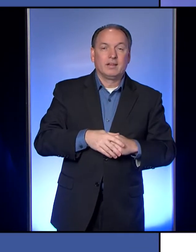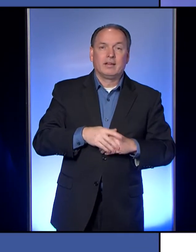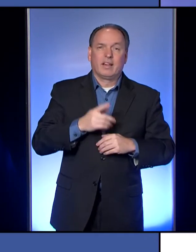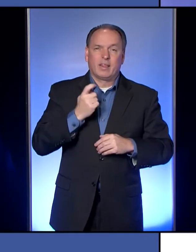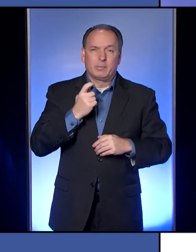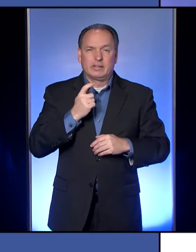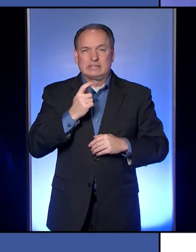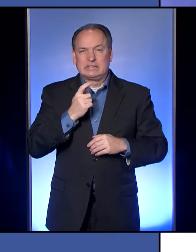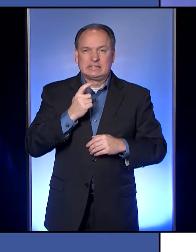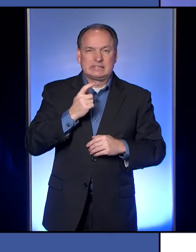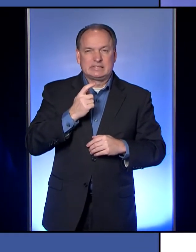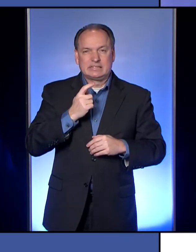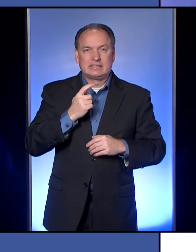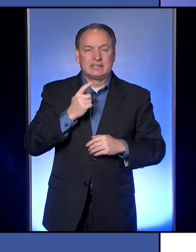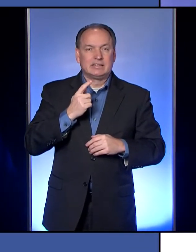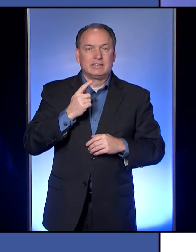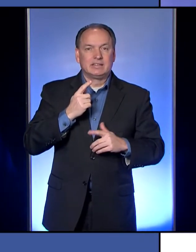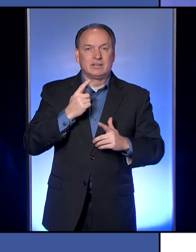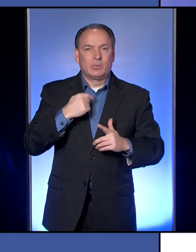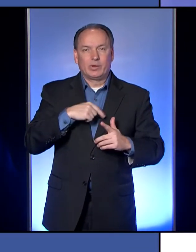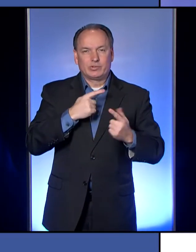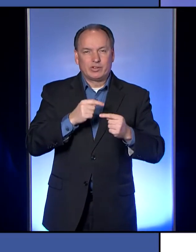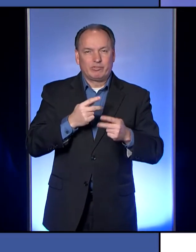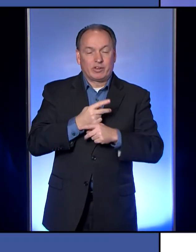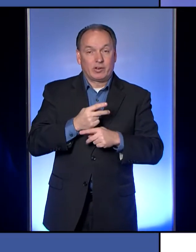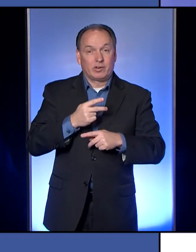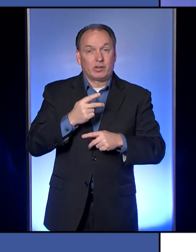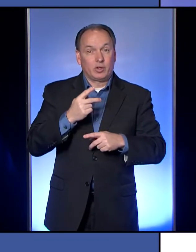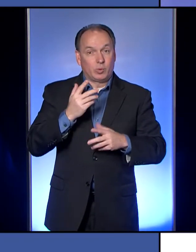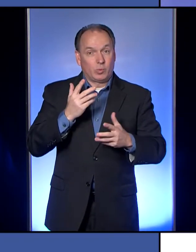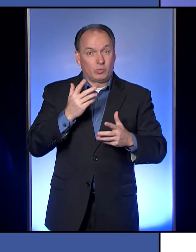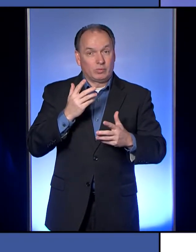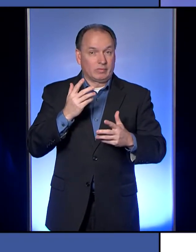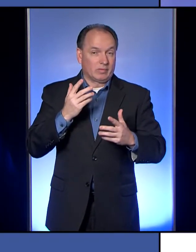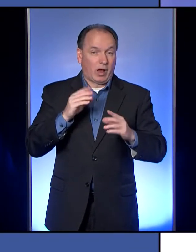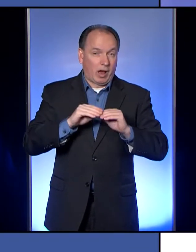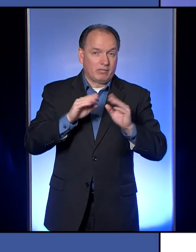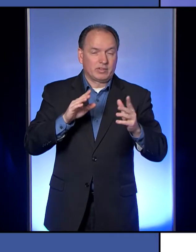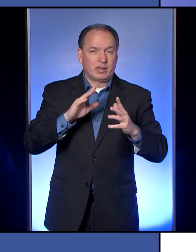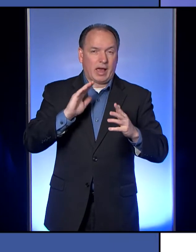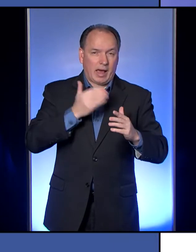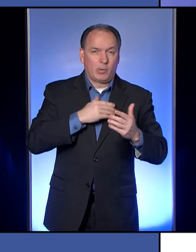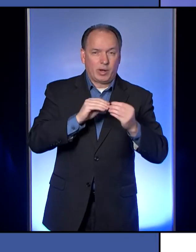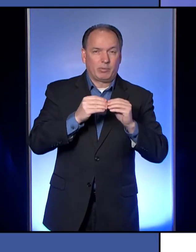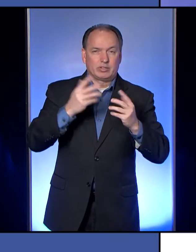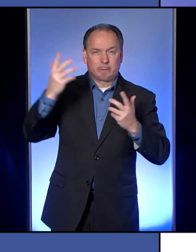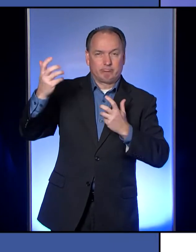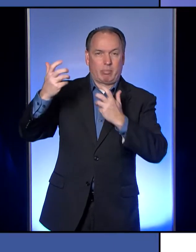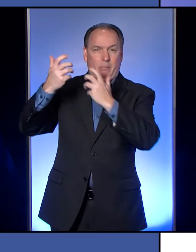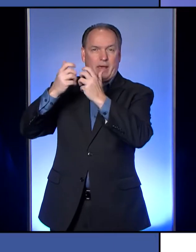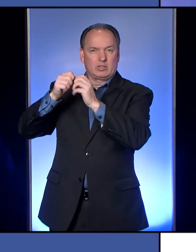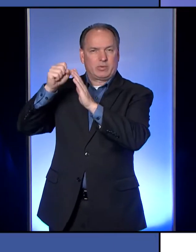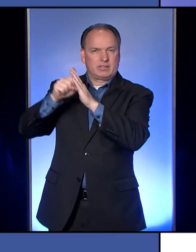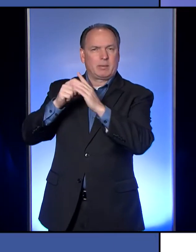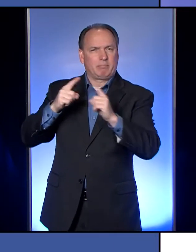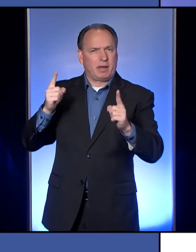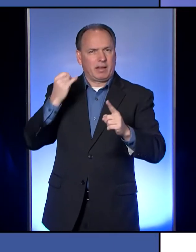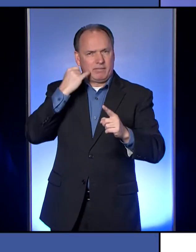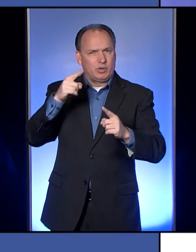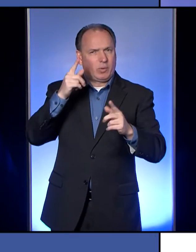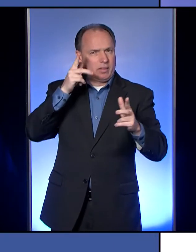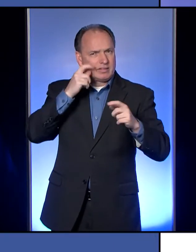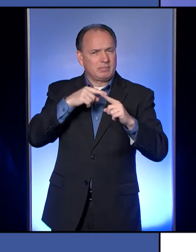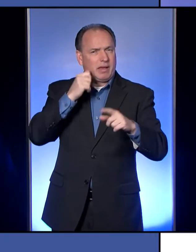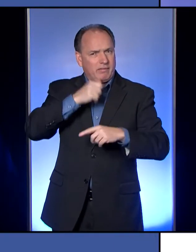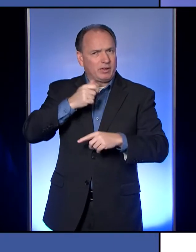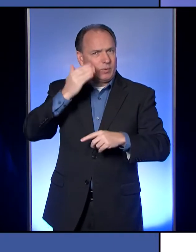for us right now. We're trying to figure it out. So we want our men, our numbers obviously to align with the state, but if you've been listening to me on a daily